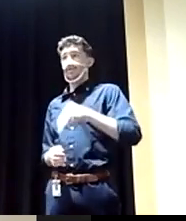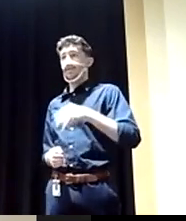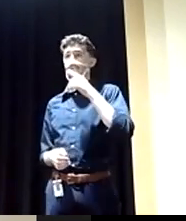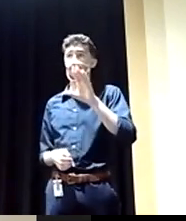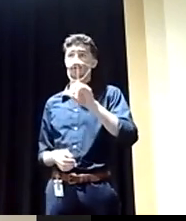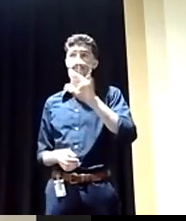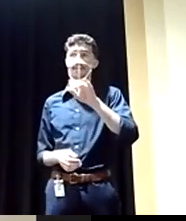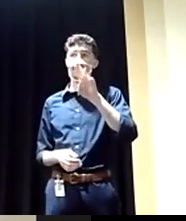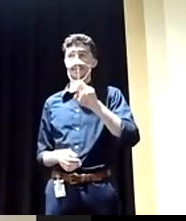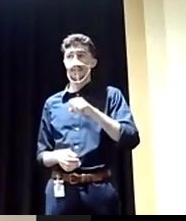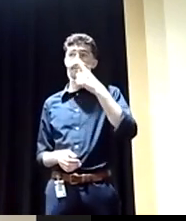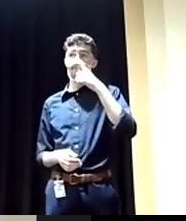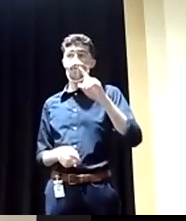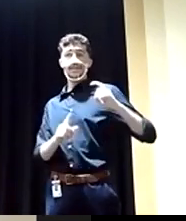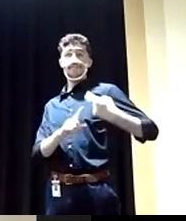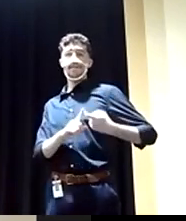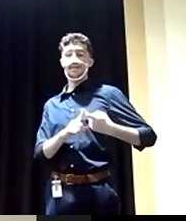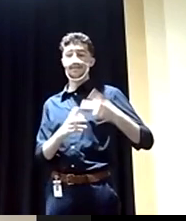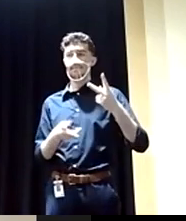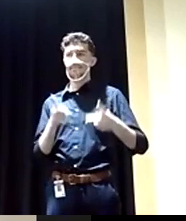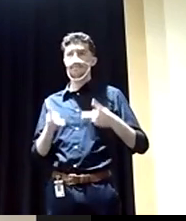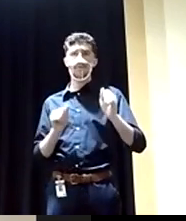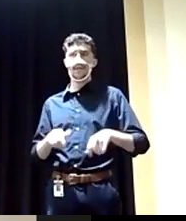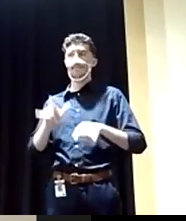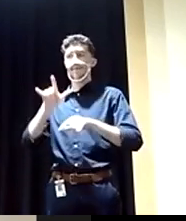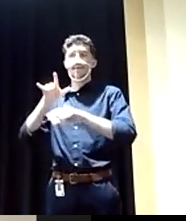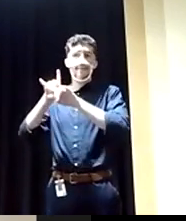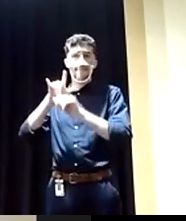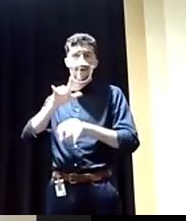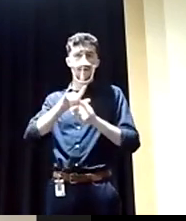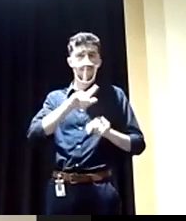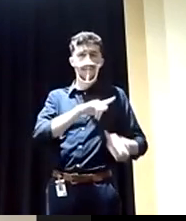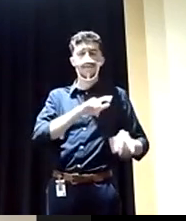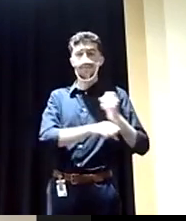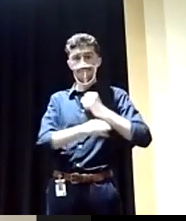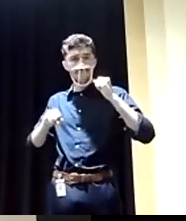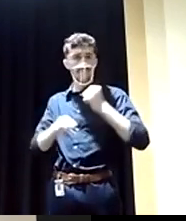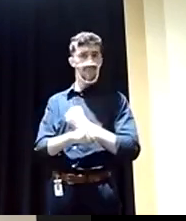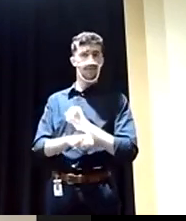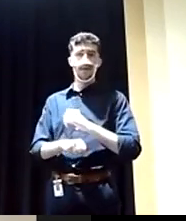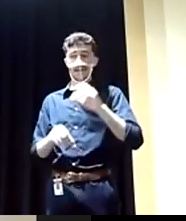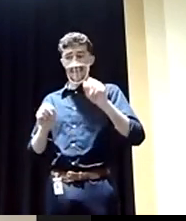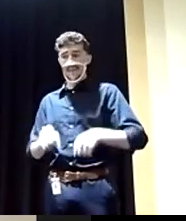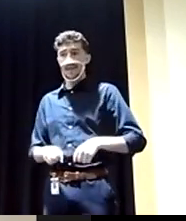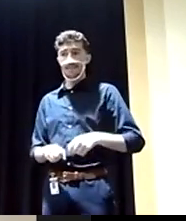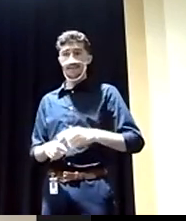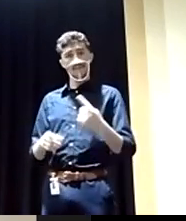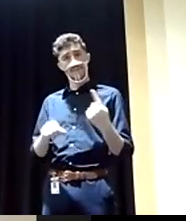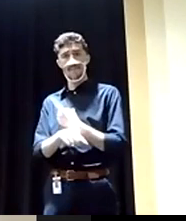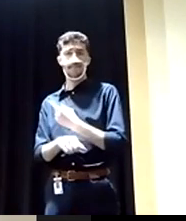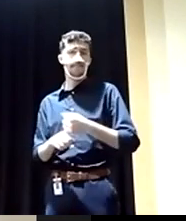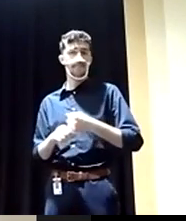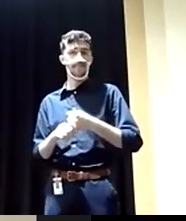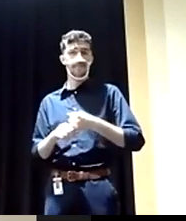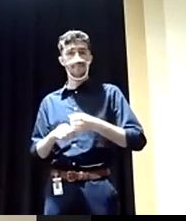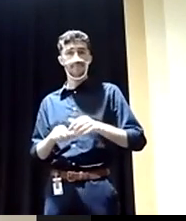to Hispanics, uh, they can be bombed, they can be, uh, mistreated and really doesn't get any, any, uh, no,